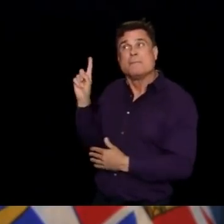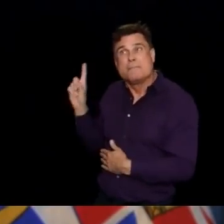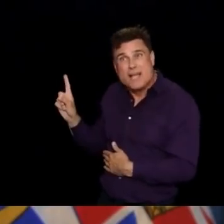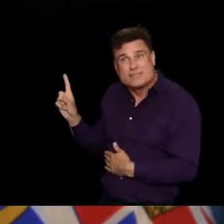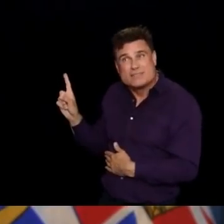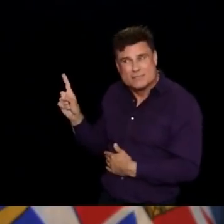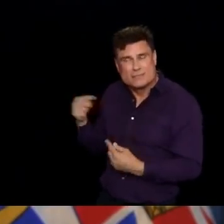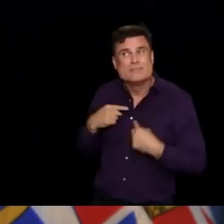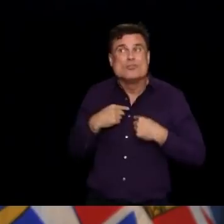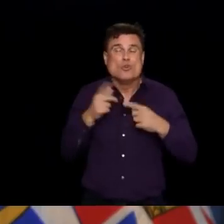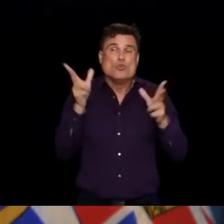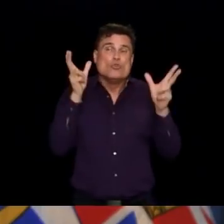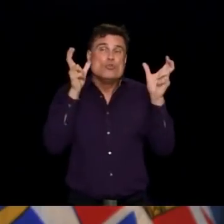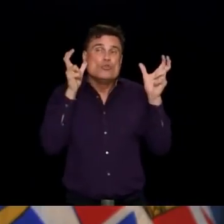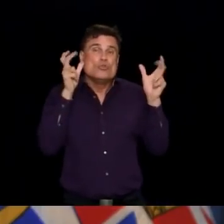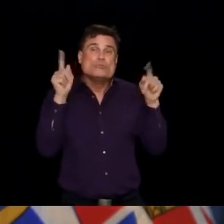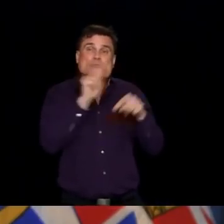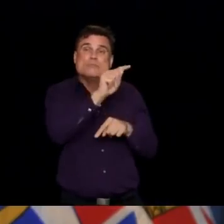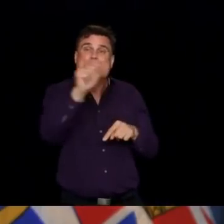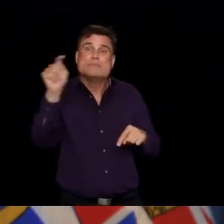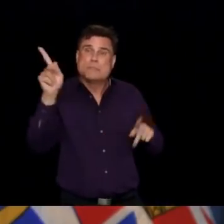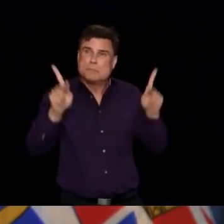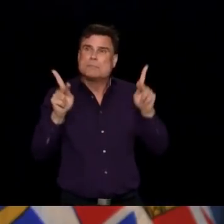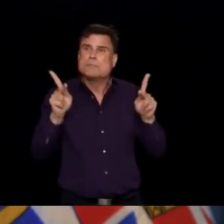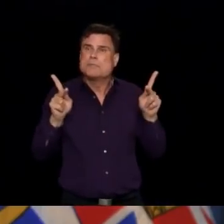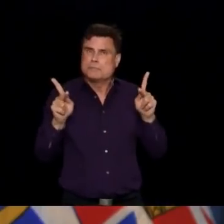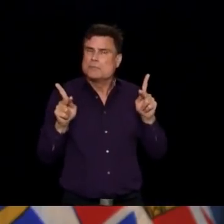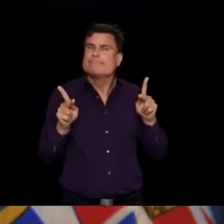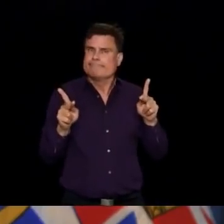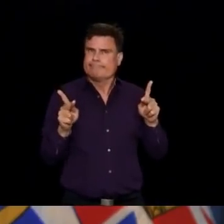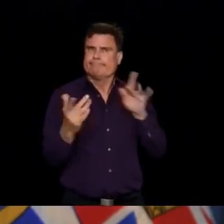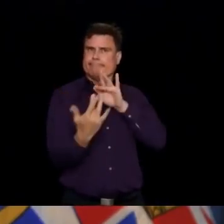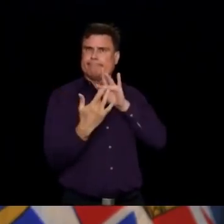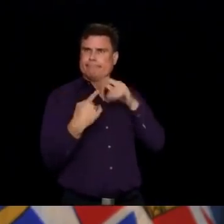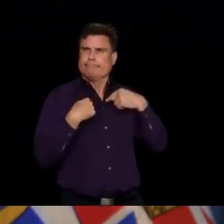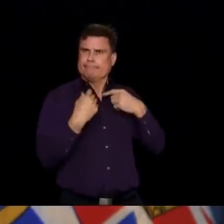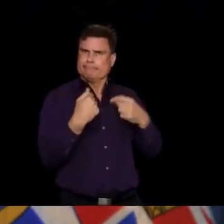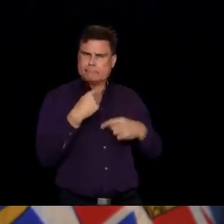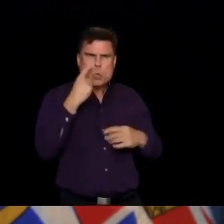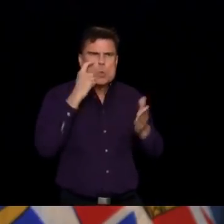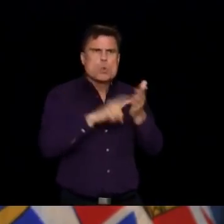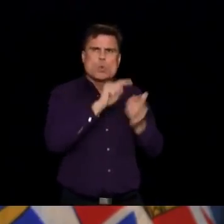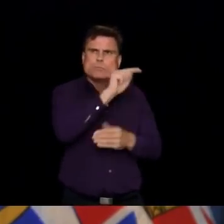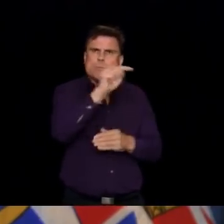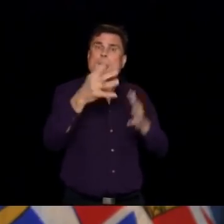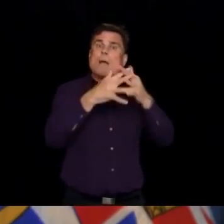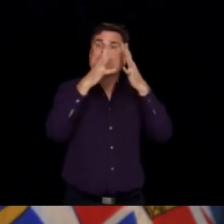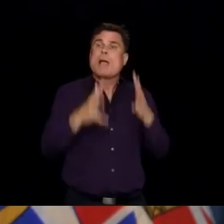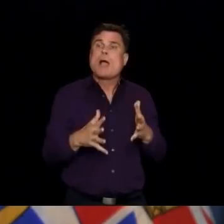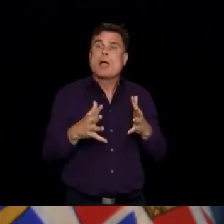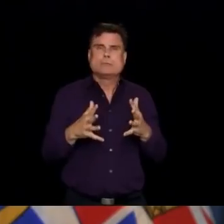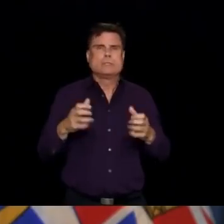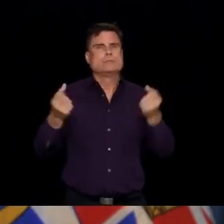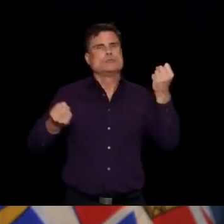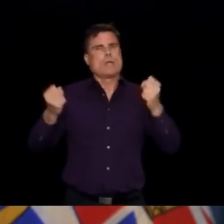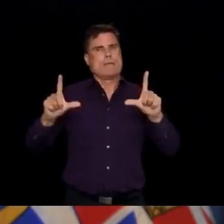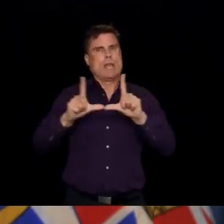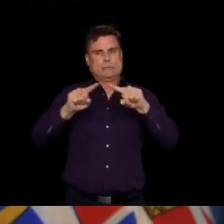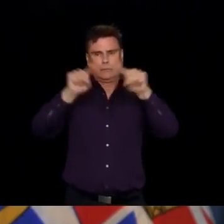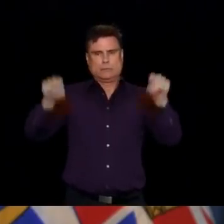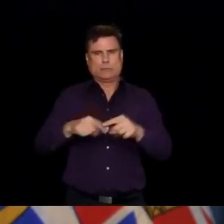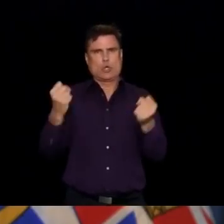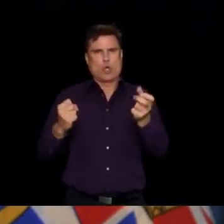anecdotally, the amount of queries we're getting from people who are angry that they see American license plates out there, when, again, they don't know the back story.